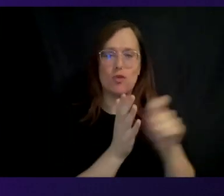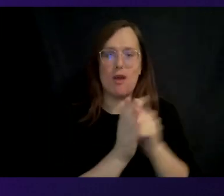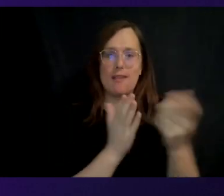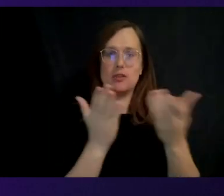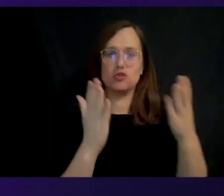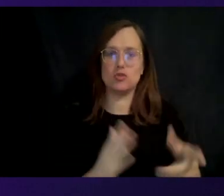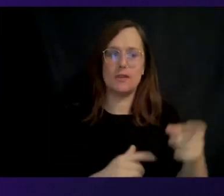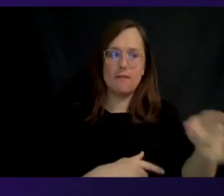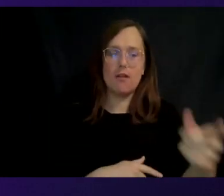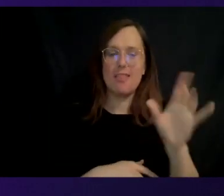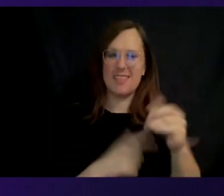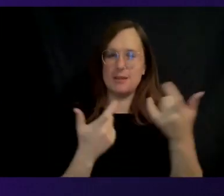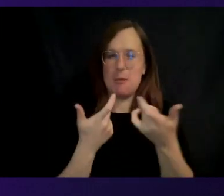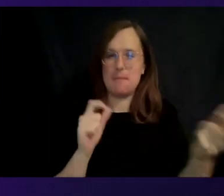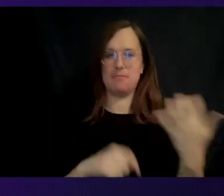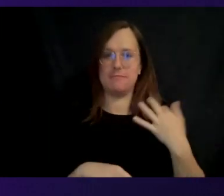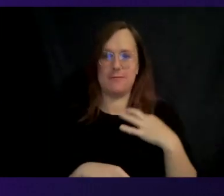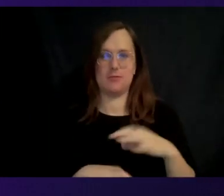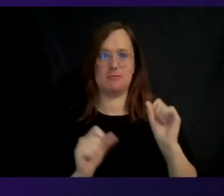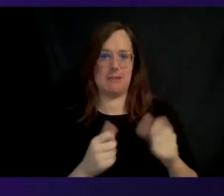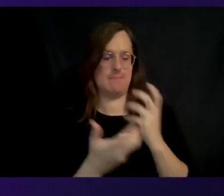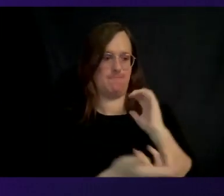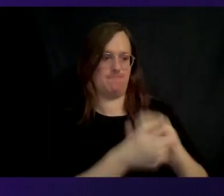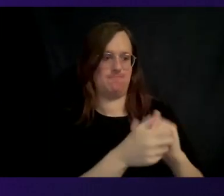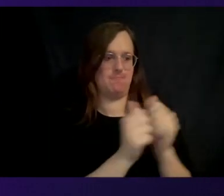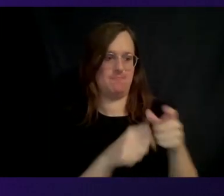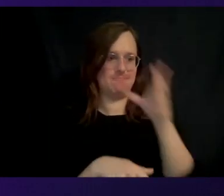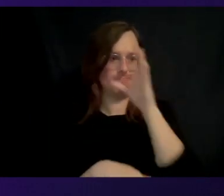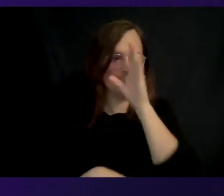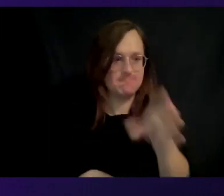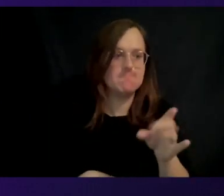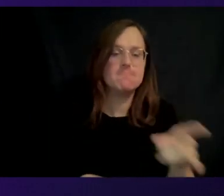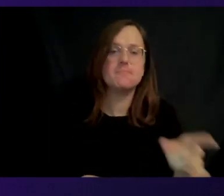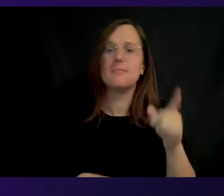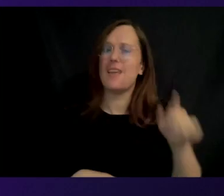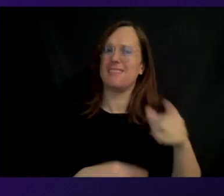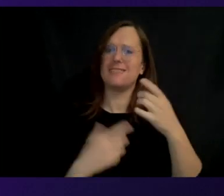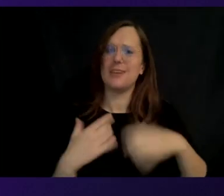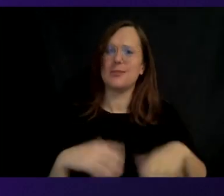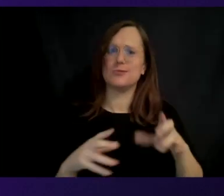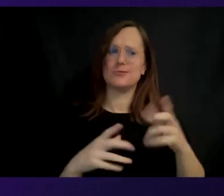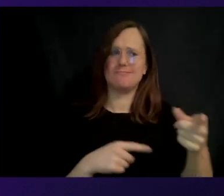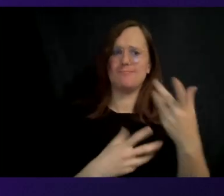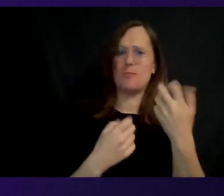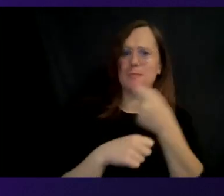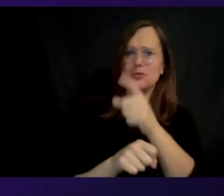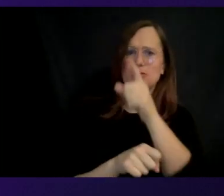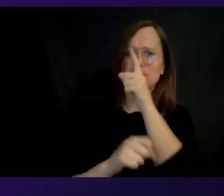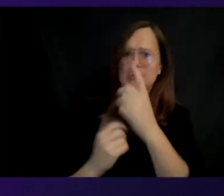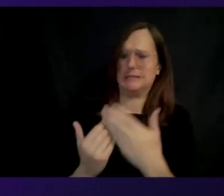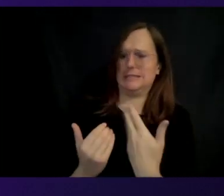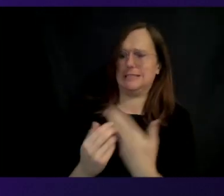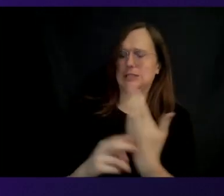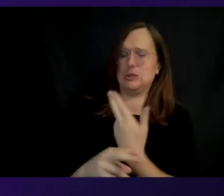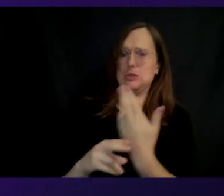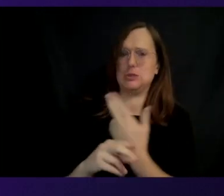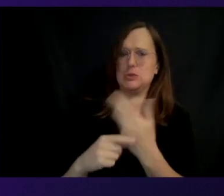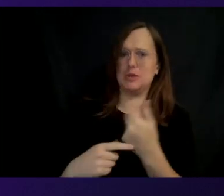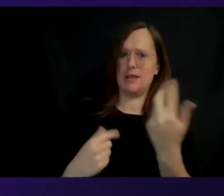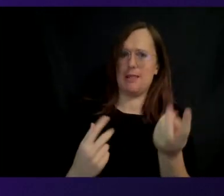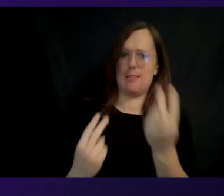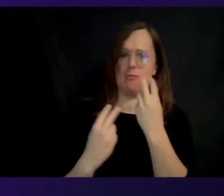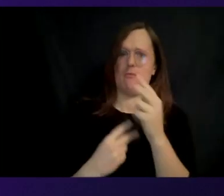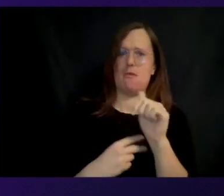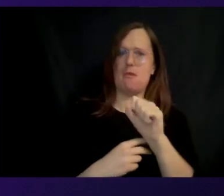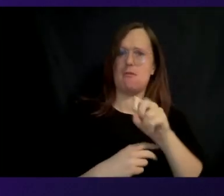I think that we have of being at Annapurna. And customers want to make sure these things are easy to use, right? They're looking to AWS to make sure